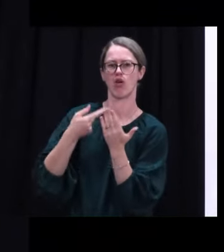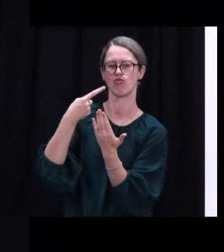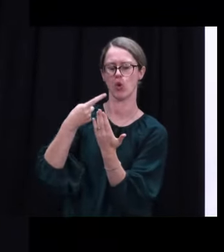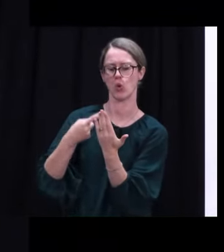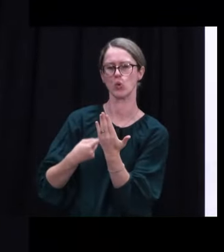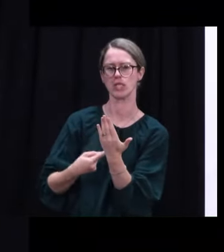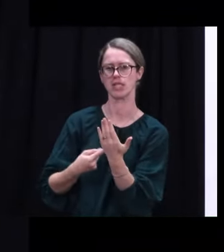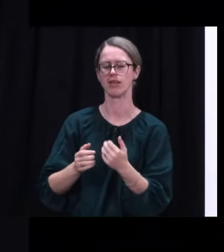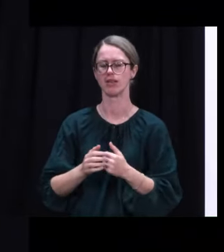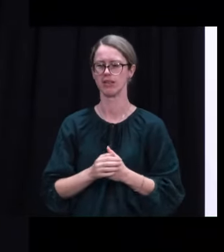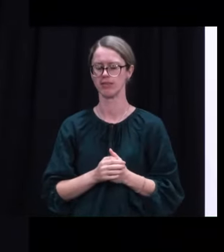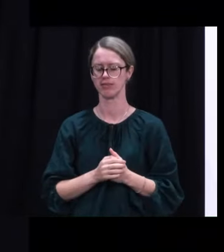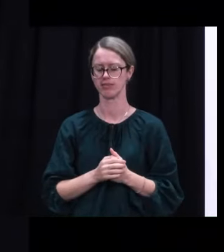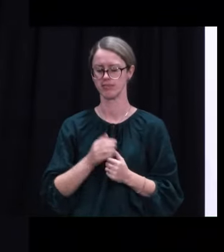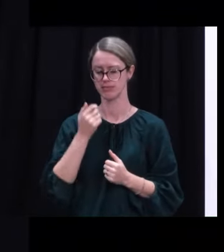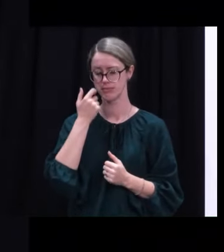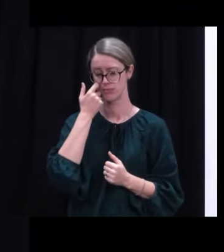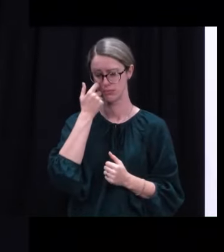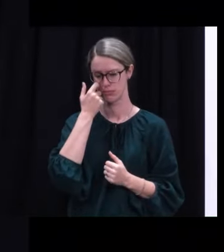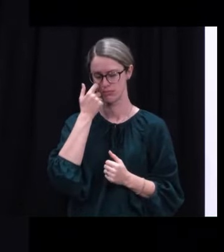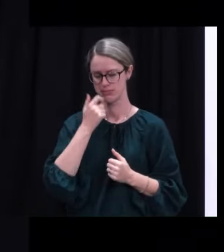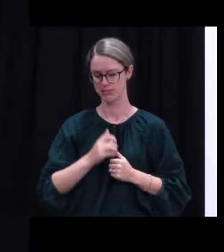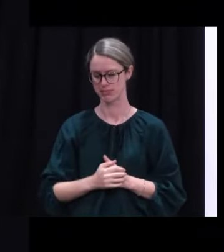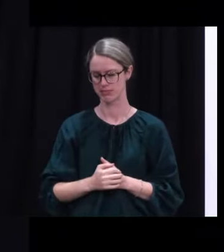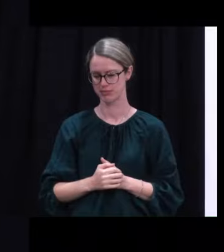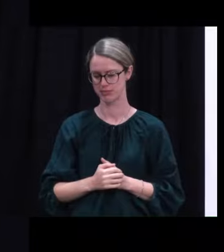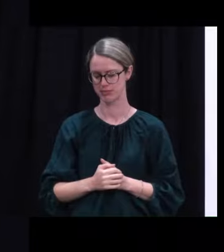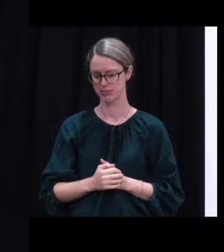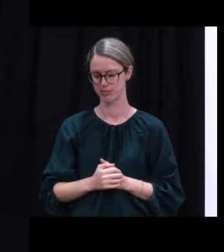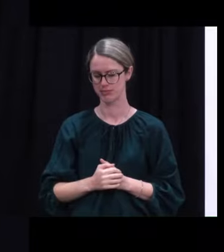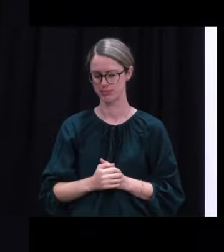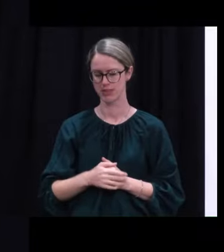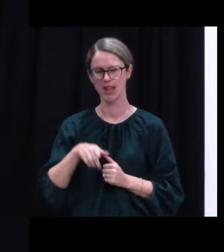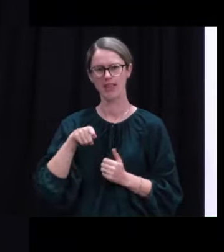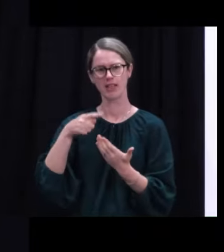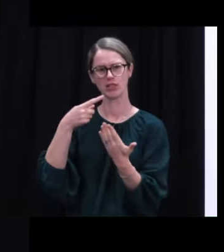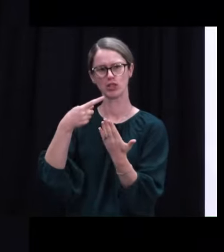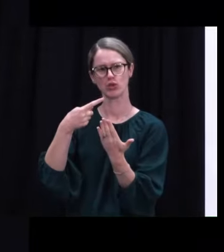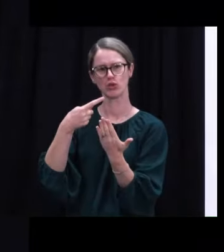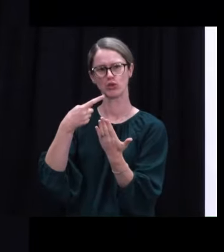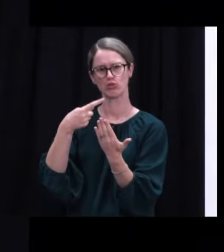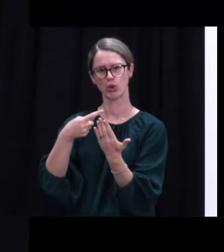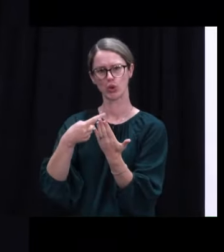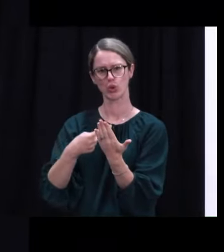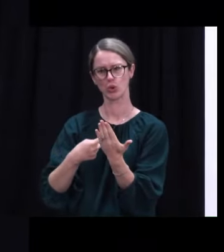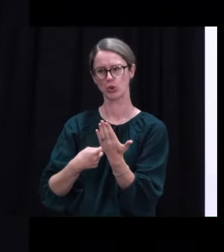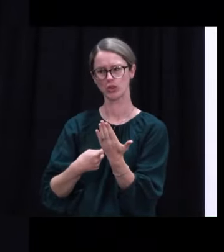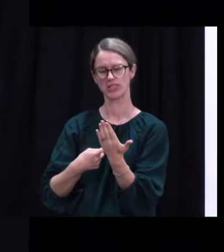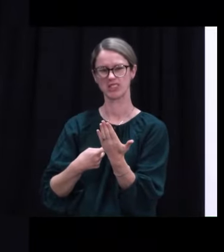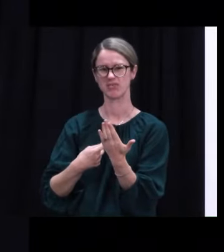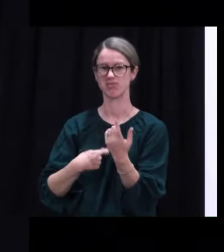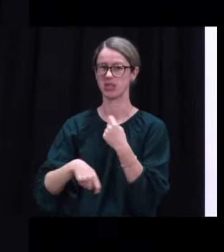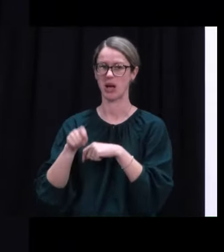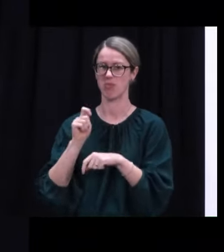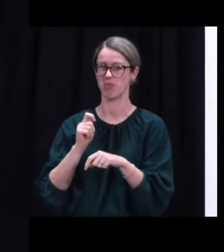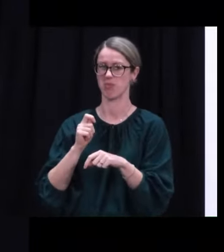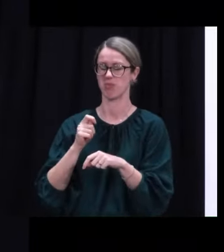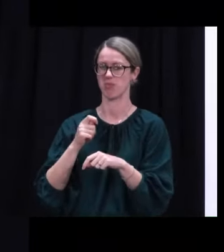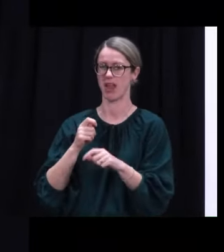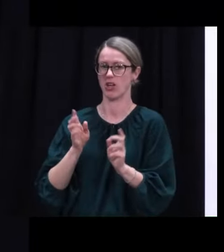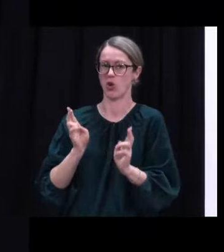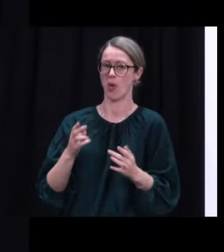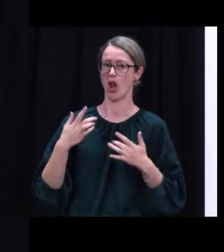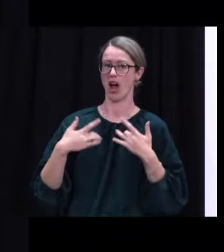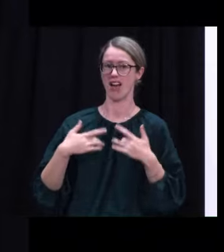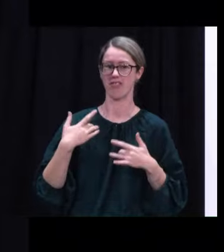account of that. As I said yesterday, some of these measures will also form part of our new normal. So long as we have